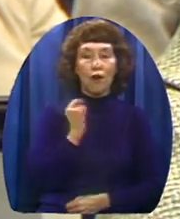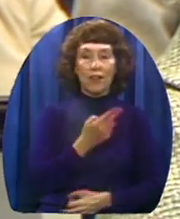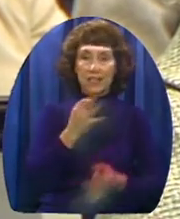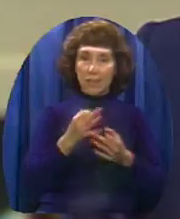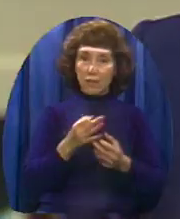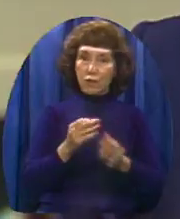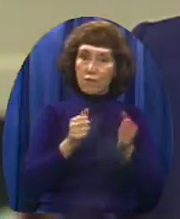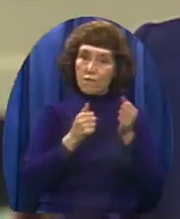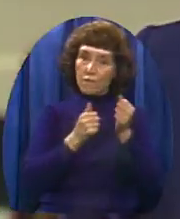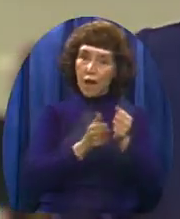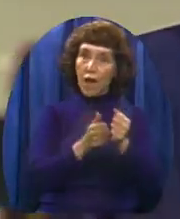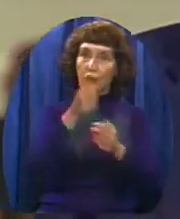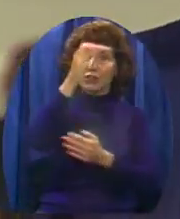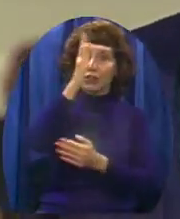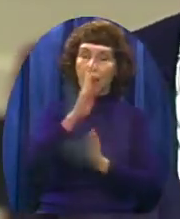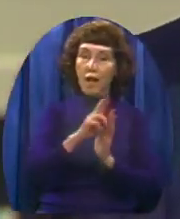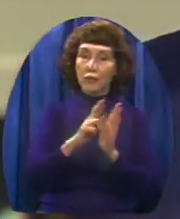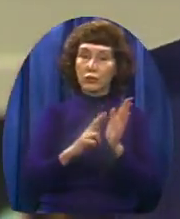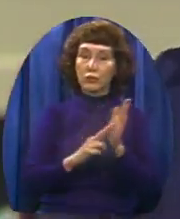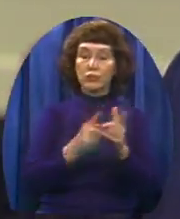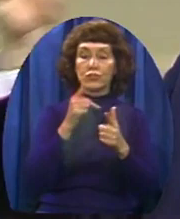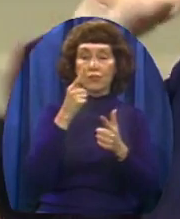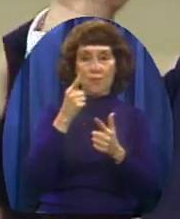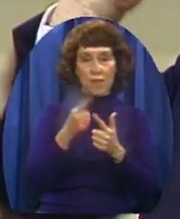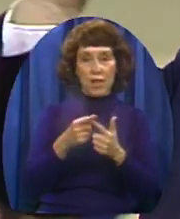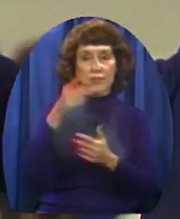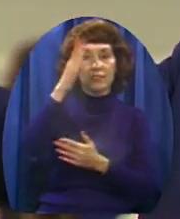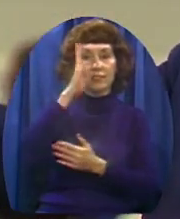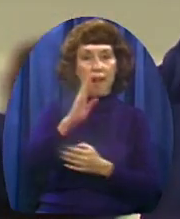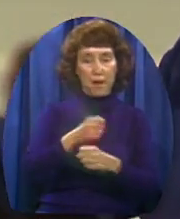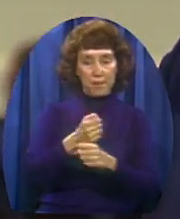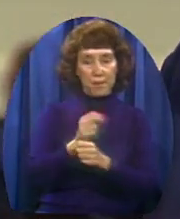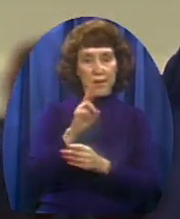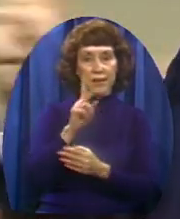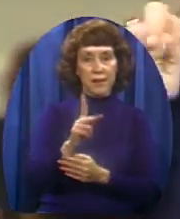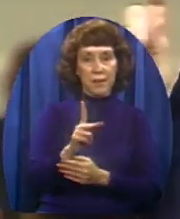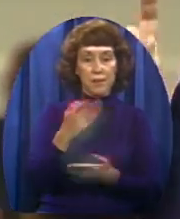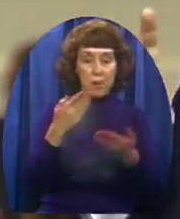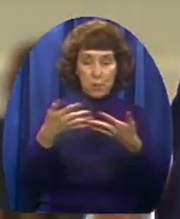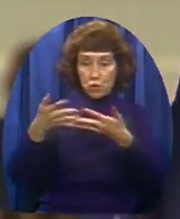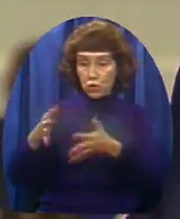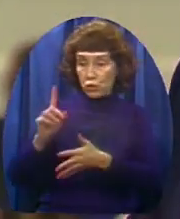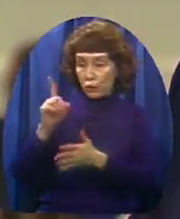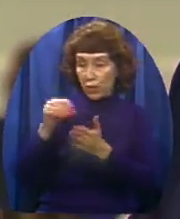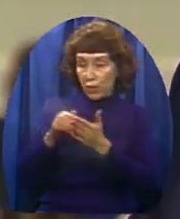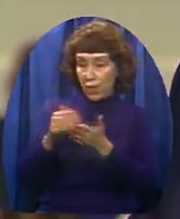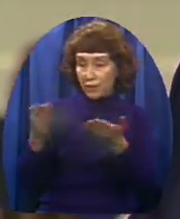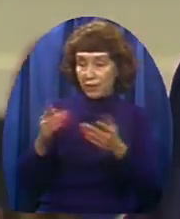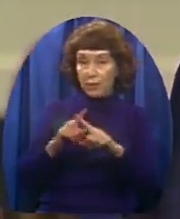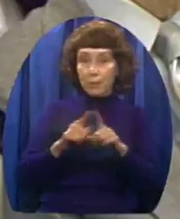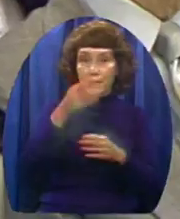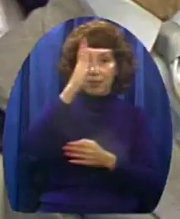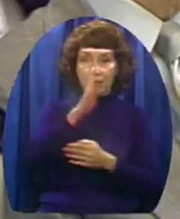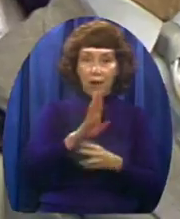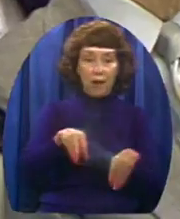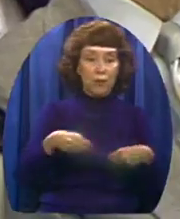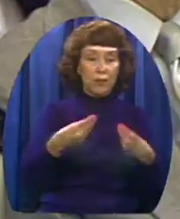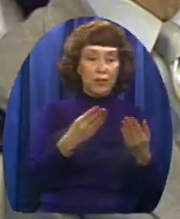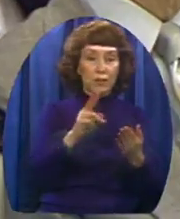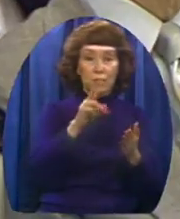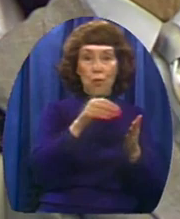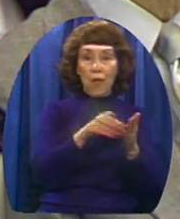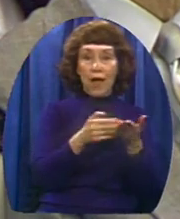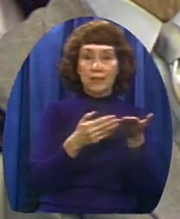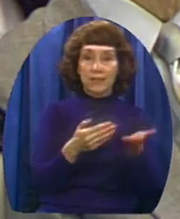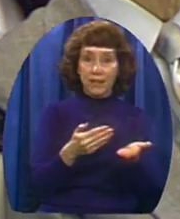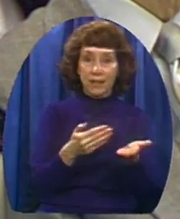it up to you You may lose a thousand dollars here But God will make it up with two thousand over yonder Because you did the right thing I hope that